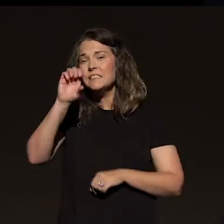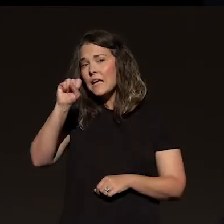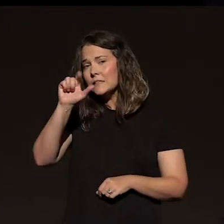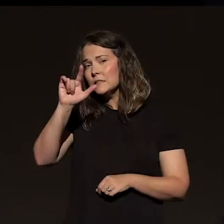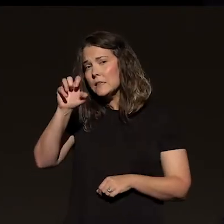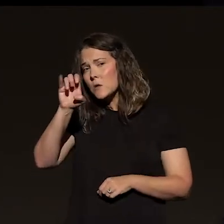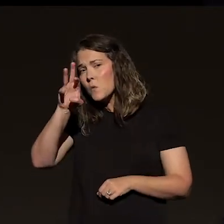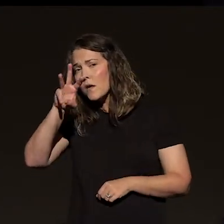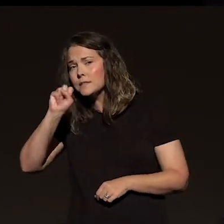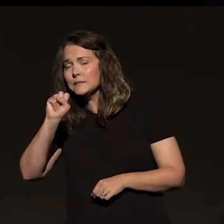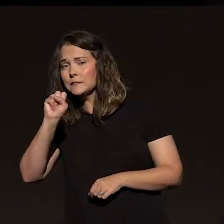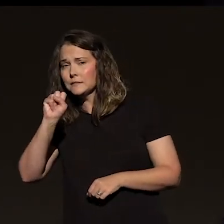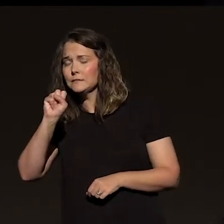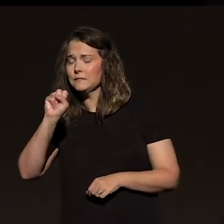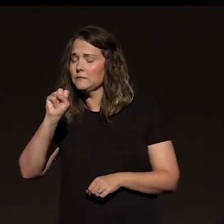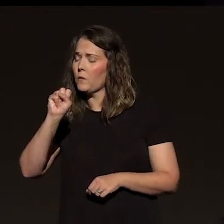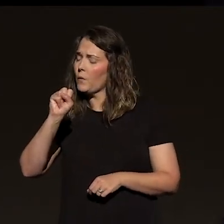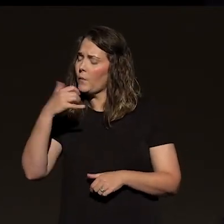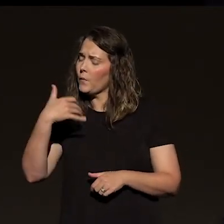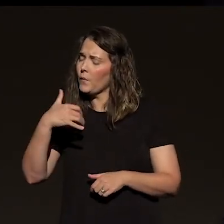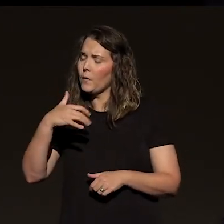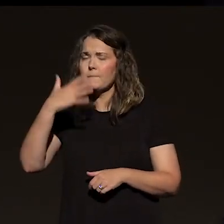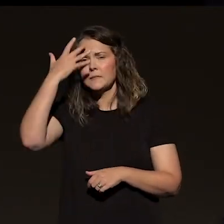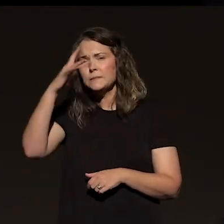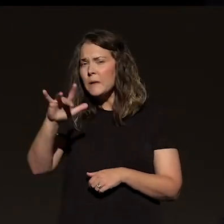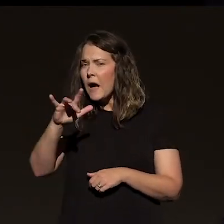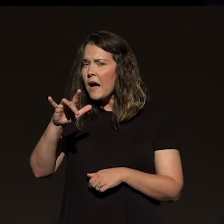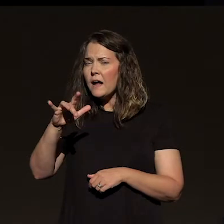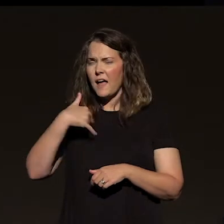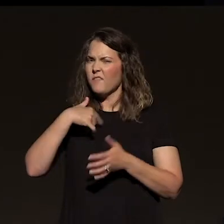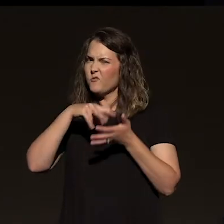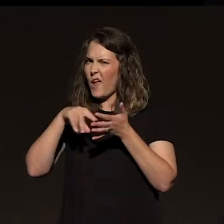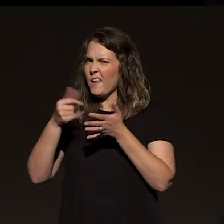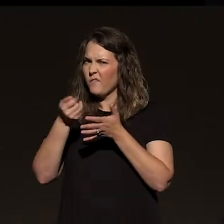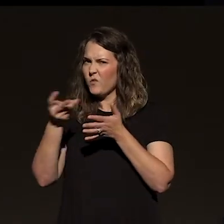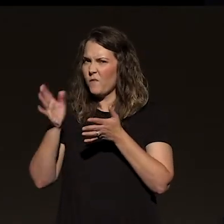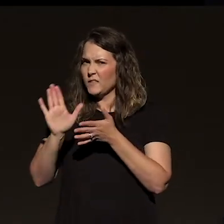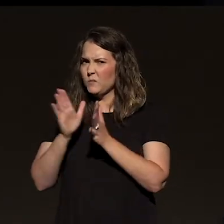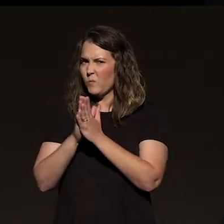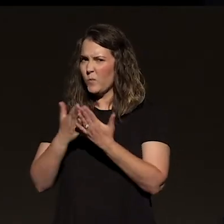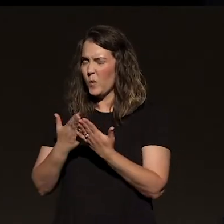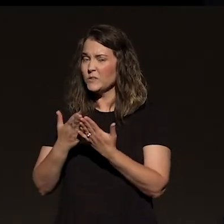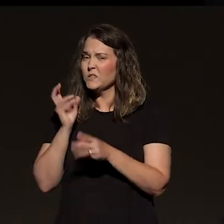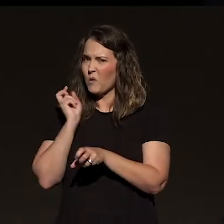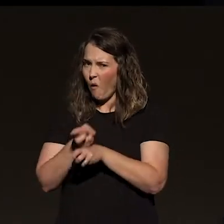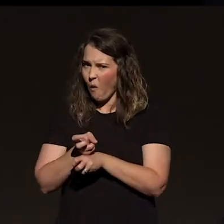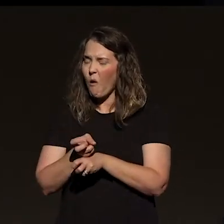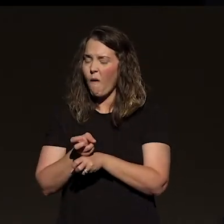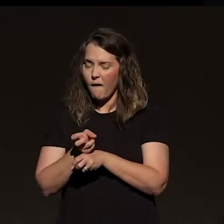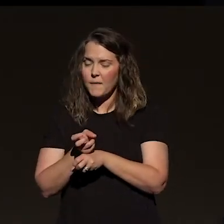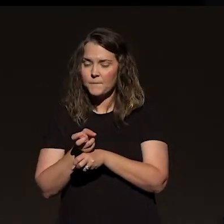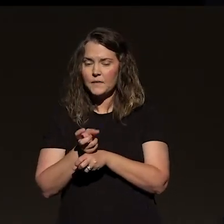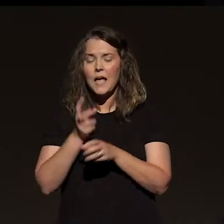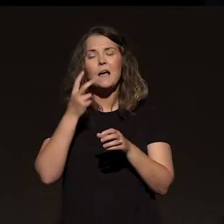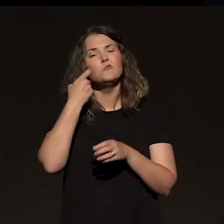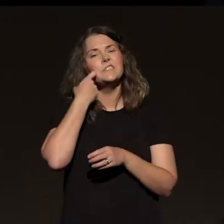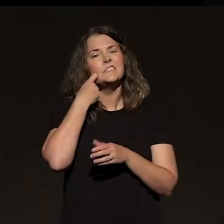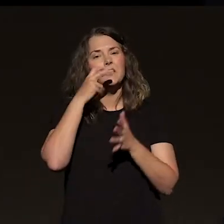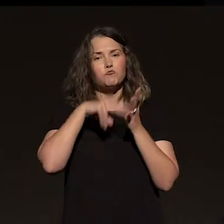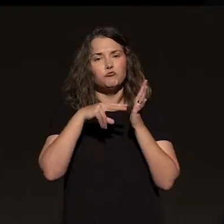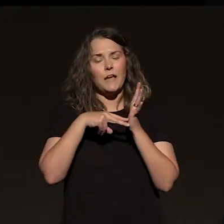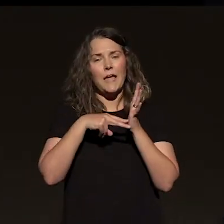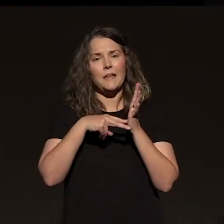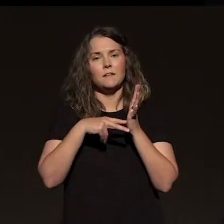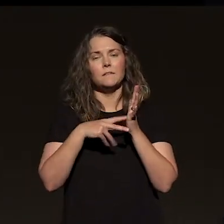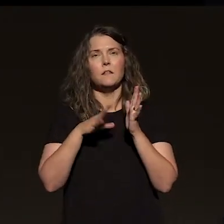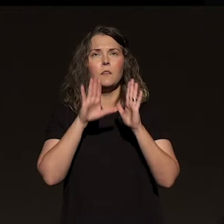and it's hard. I mean, he's like so dang smart. It's just hard for me to get down with it. I read his book called The Great Divorce recently, and it